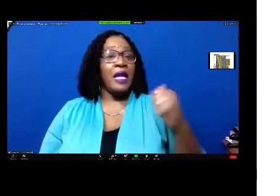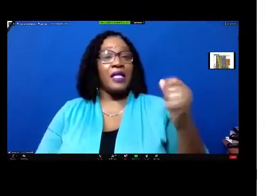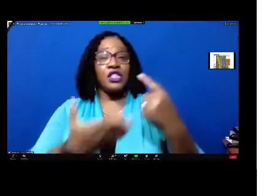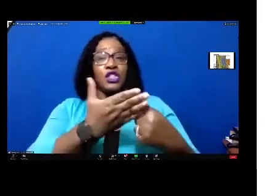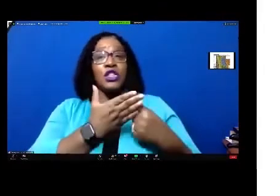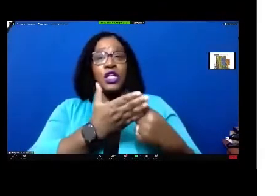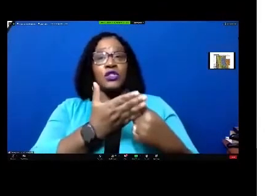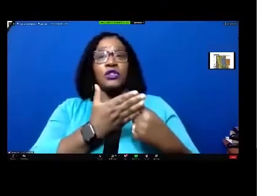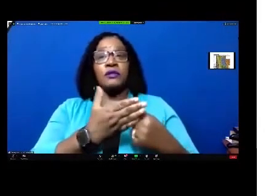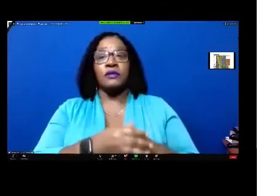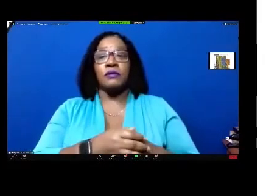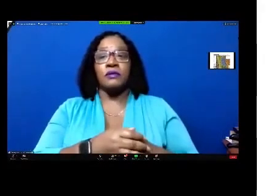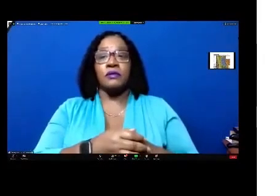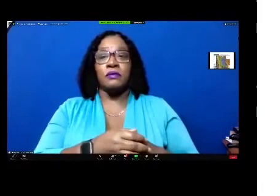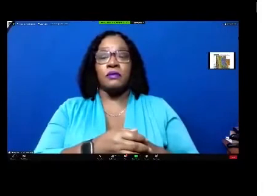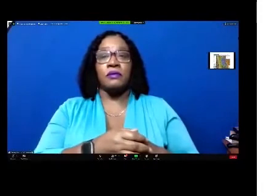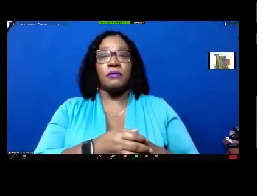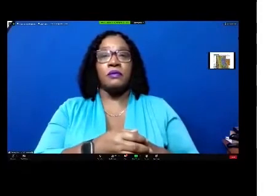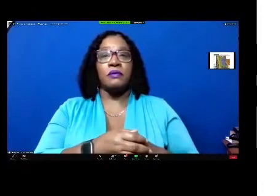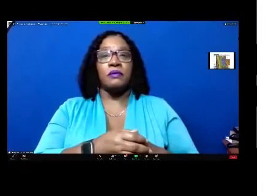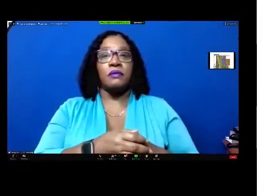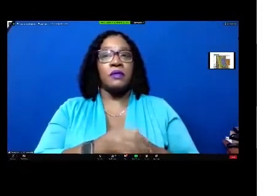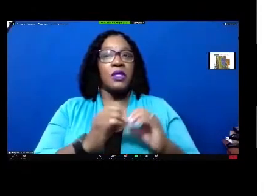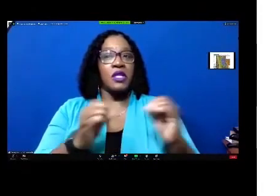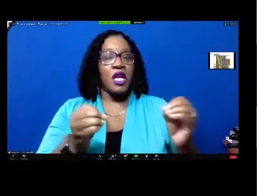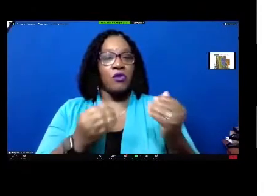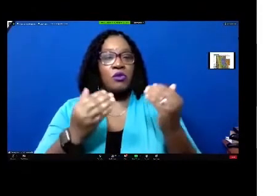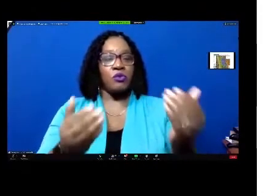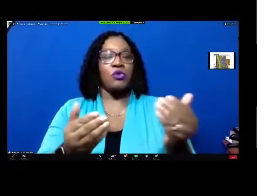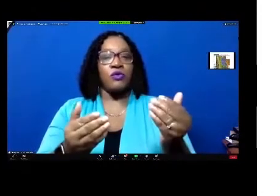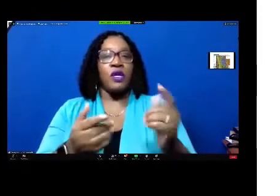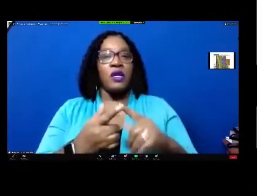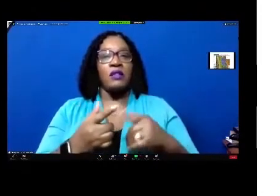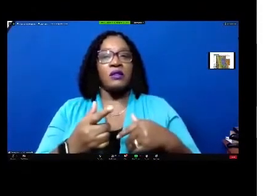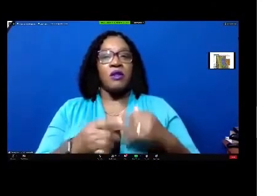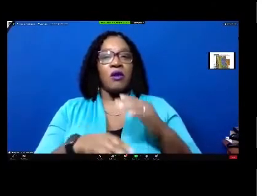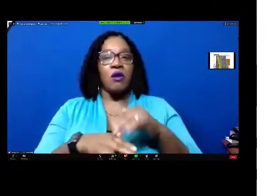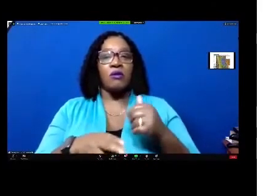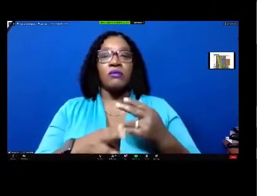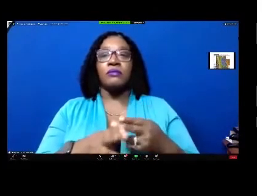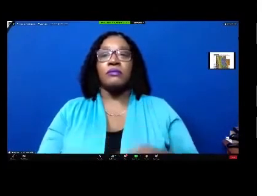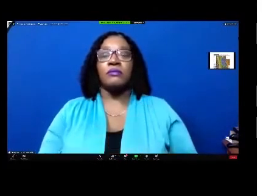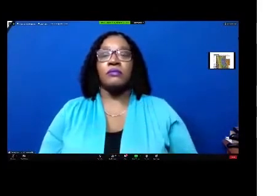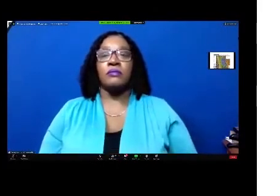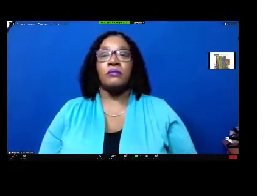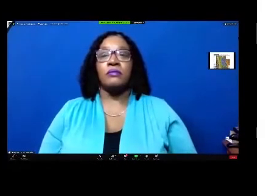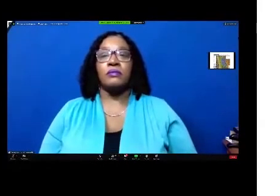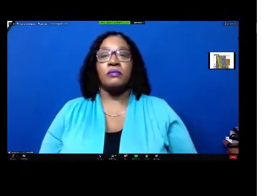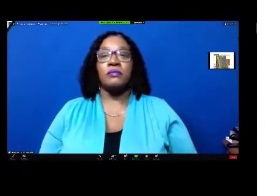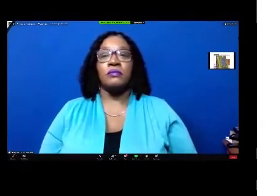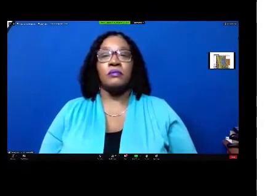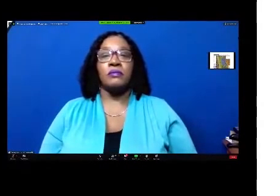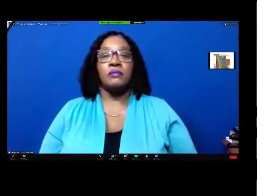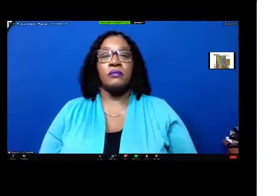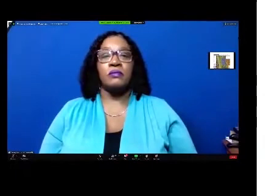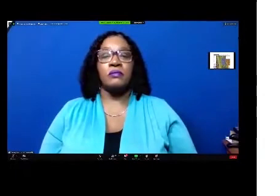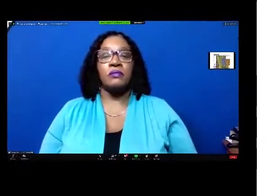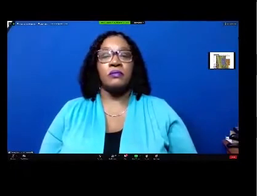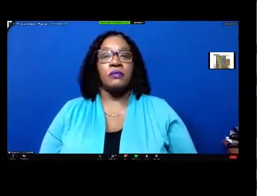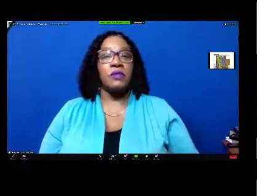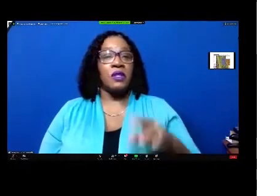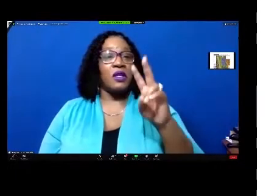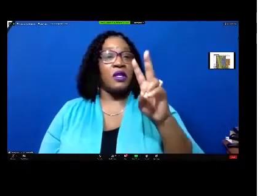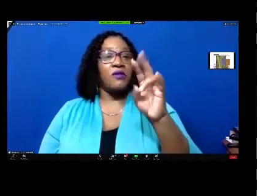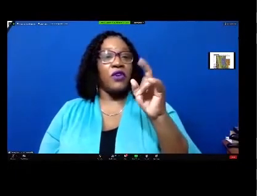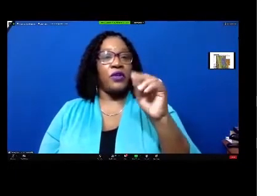uh saying none with the previous question i'm correct call the roll mr bernon yes